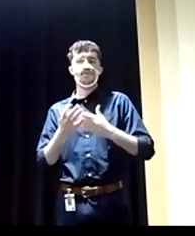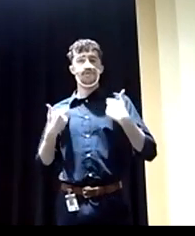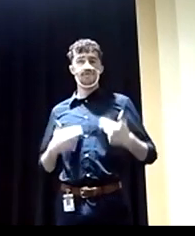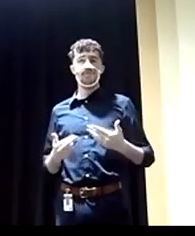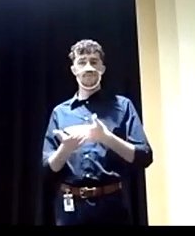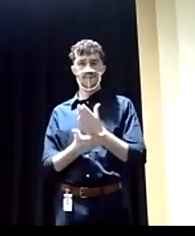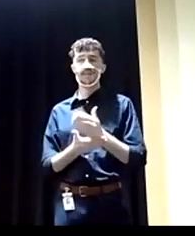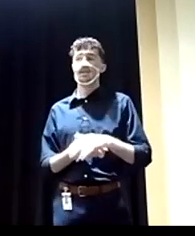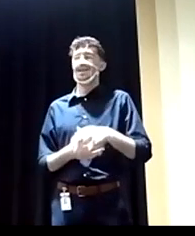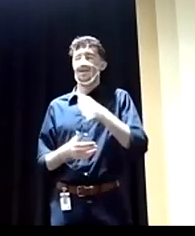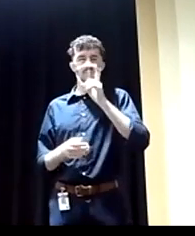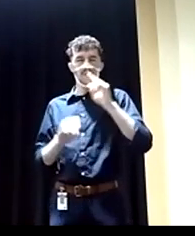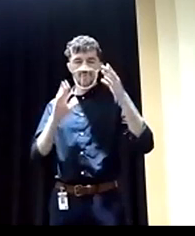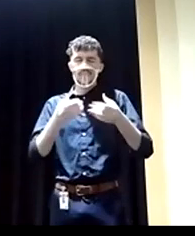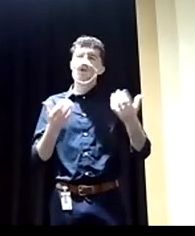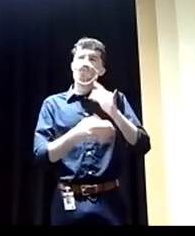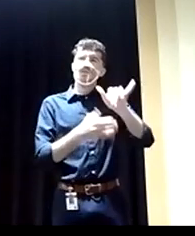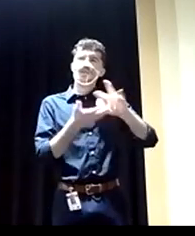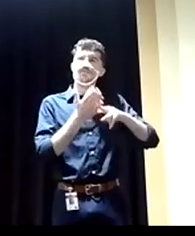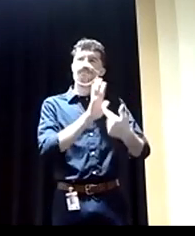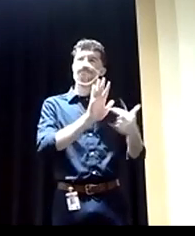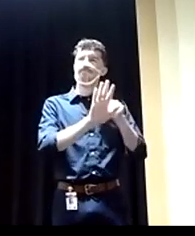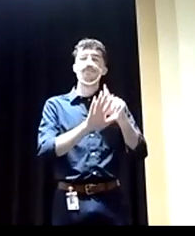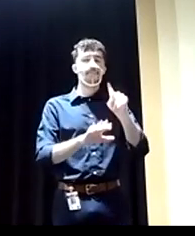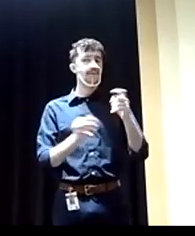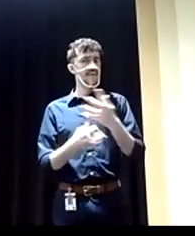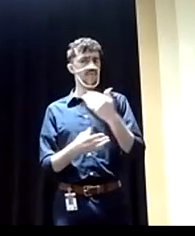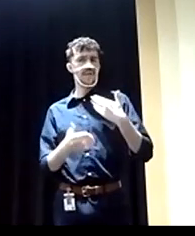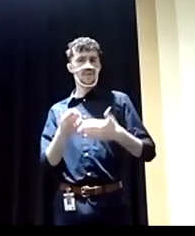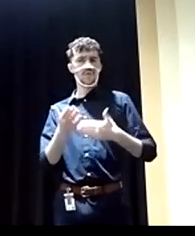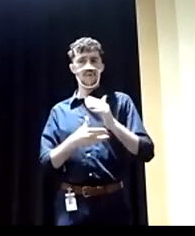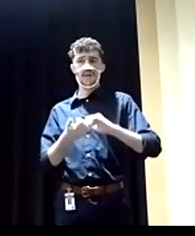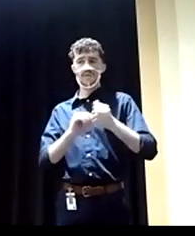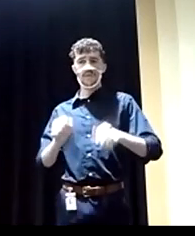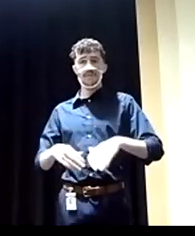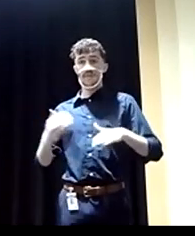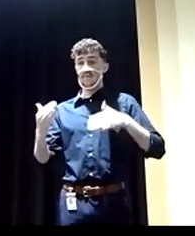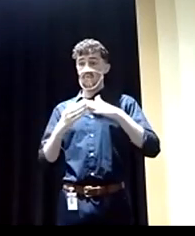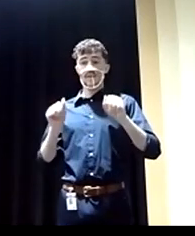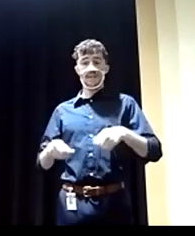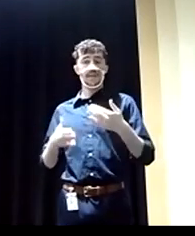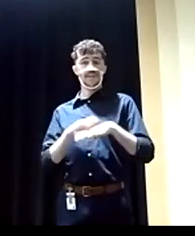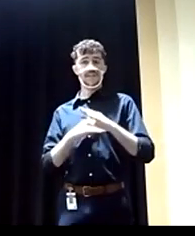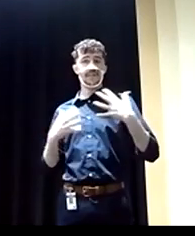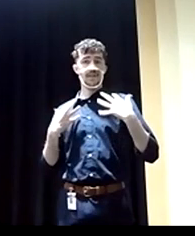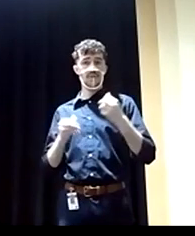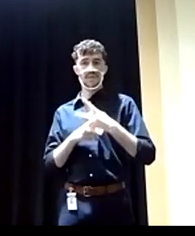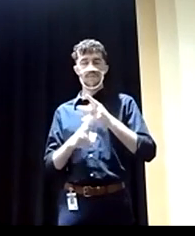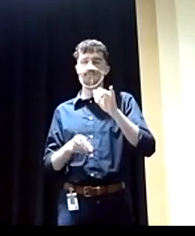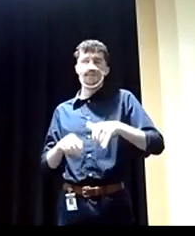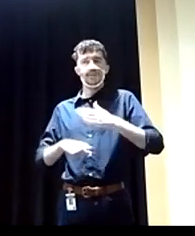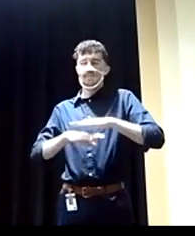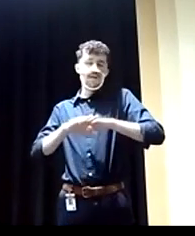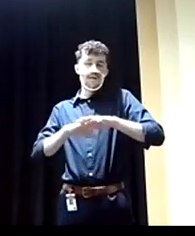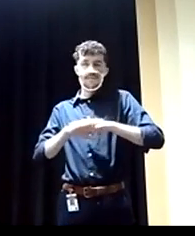exactly it had to be other than the fact that everybody has a right to quality health care. And now that's a basic platform and pillar